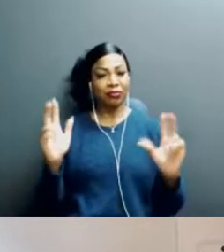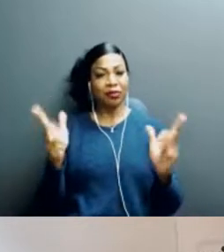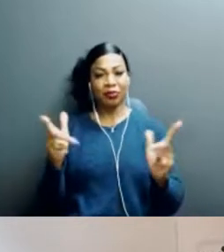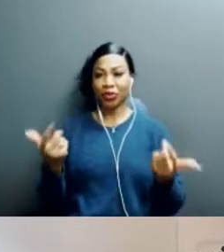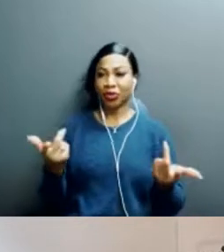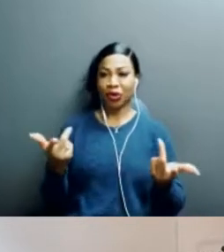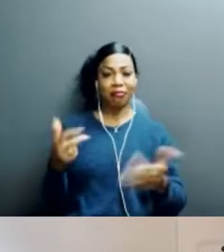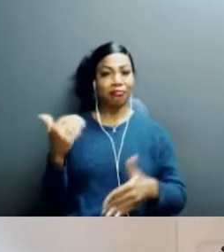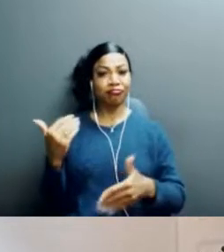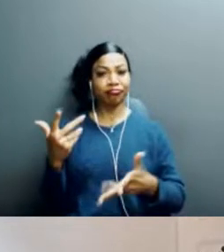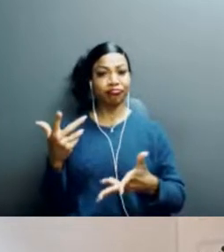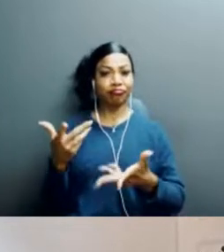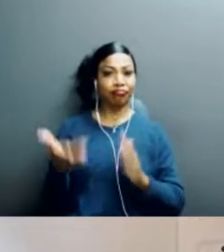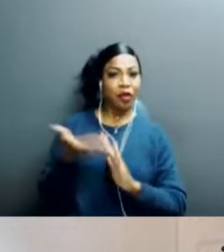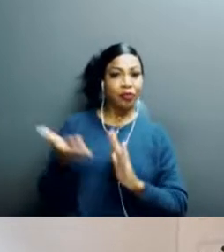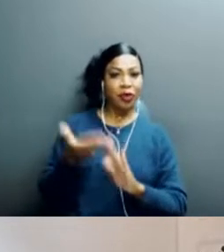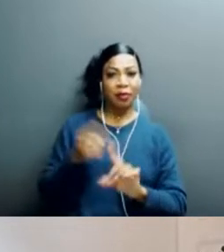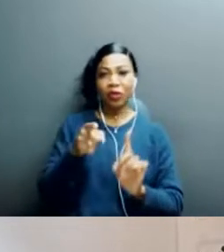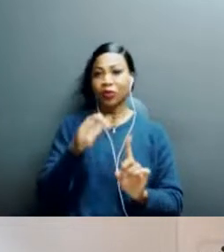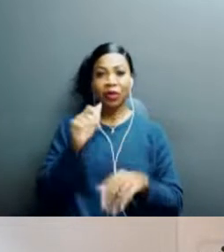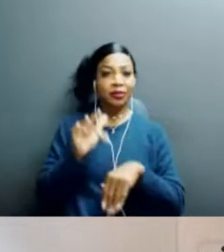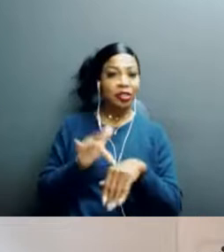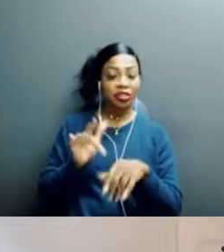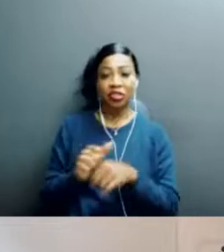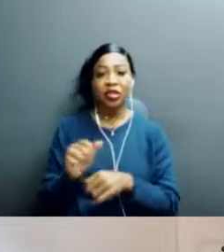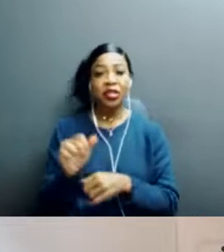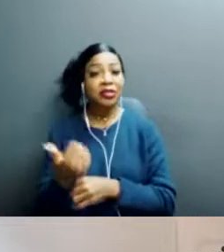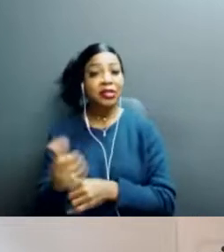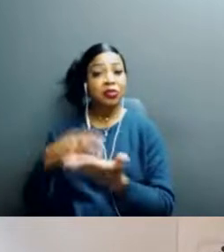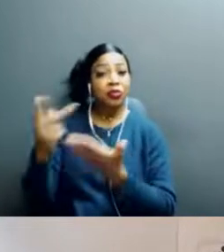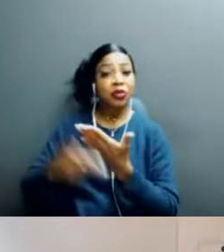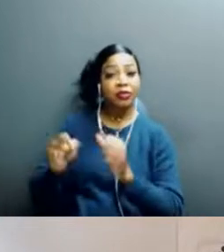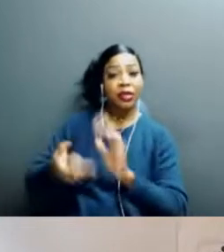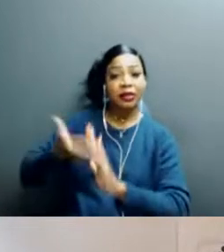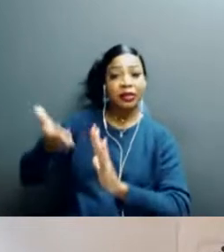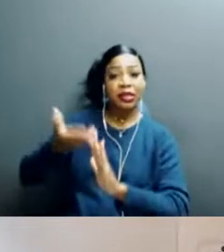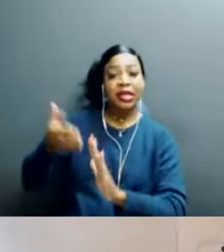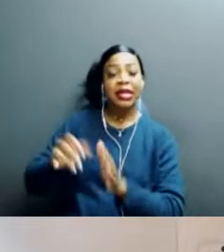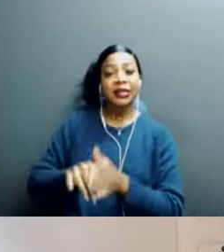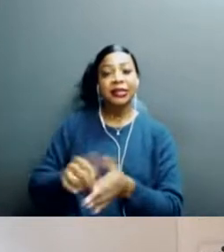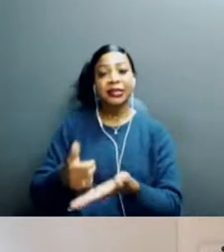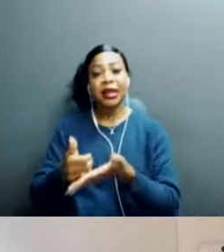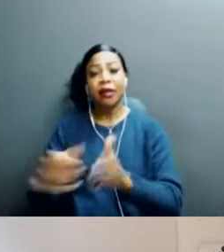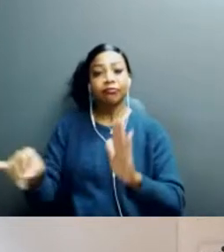sign, but are there specific programs that people can run to find what's been installed?